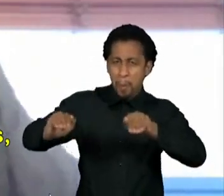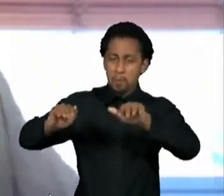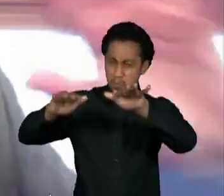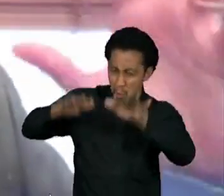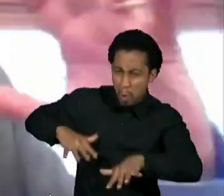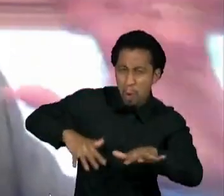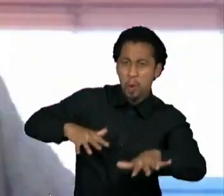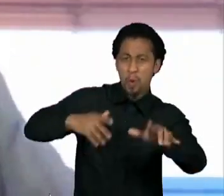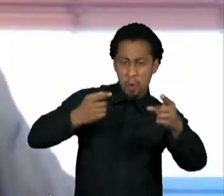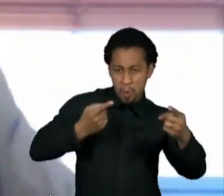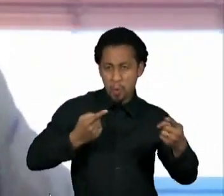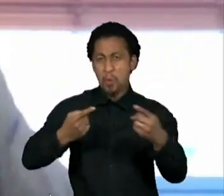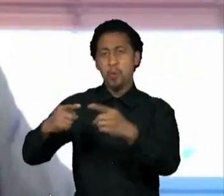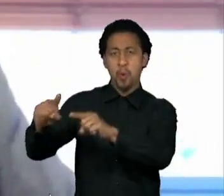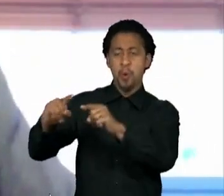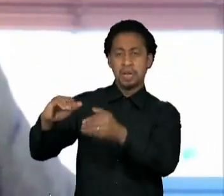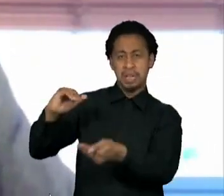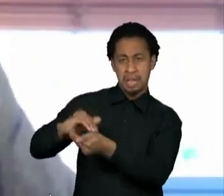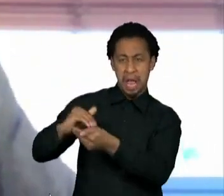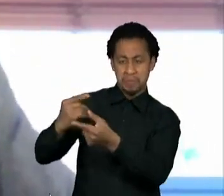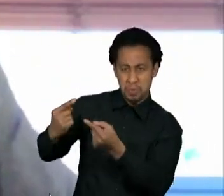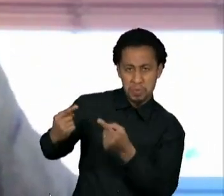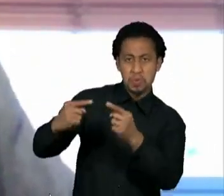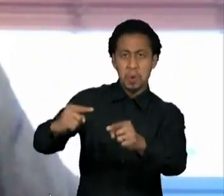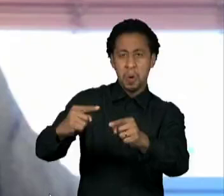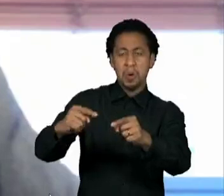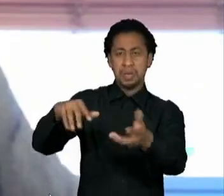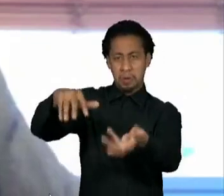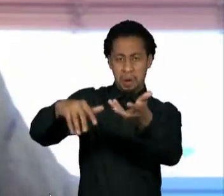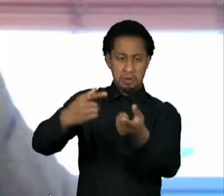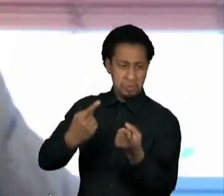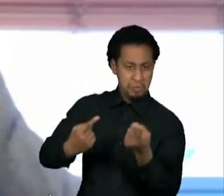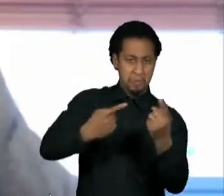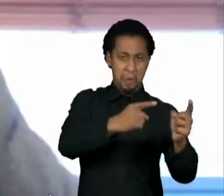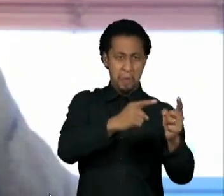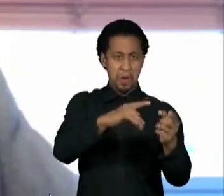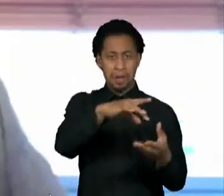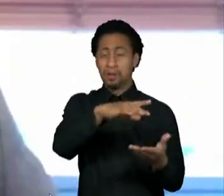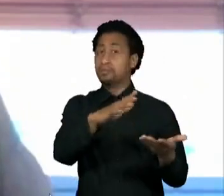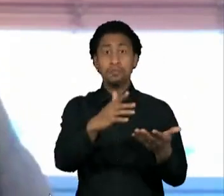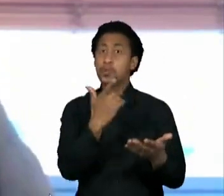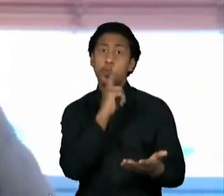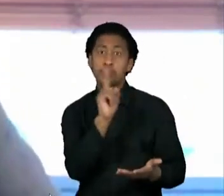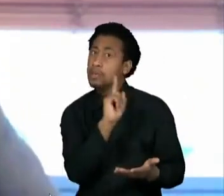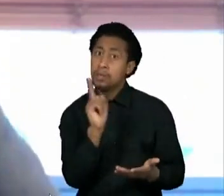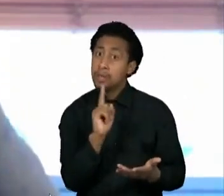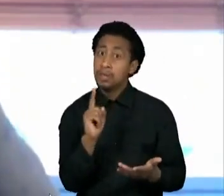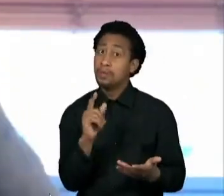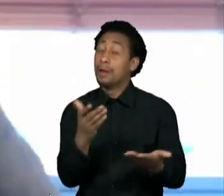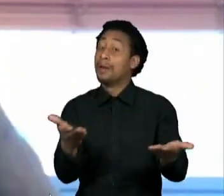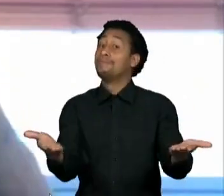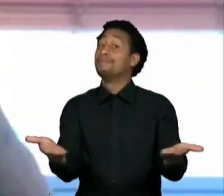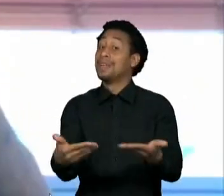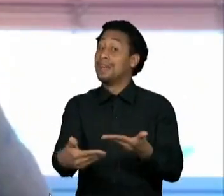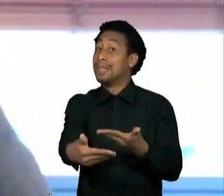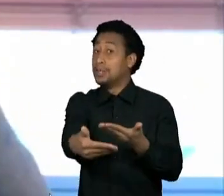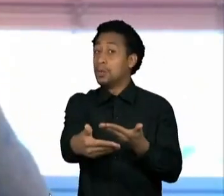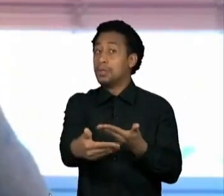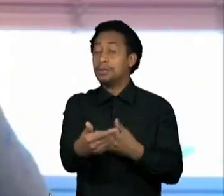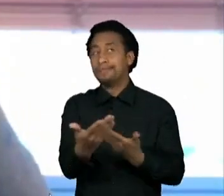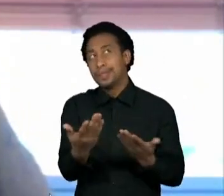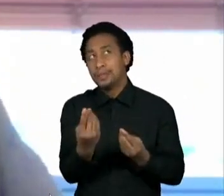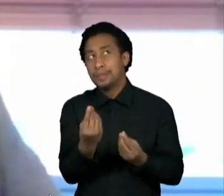institutions as he's occasionally threatened to do, and so, so far he, um, I view the last two, uh,